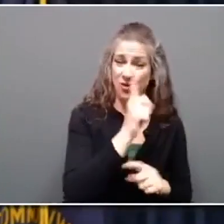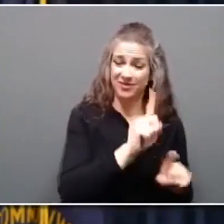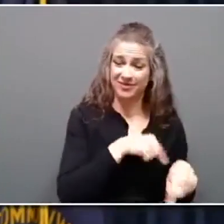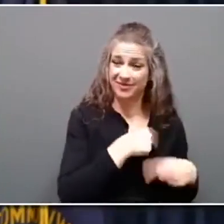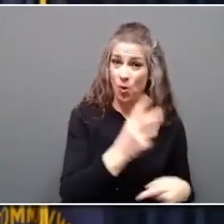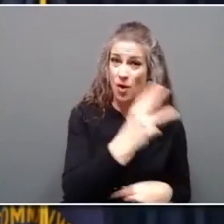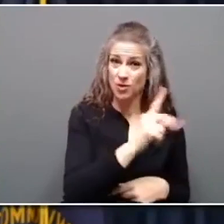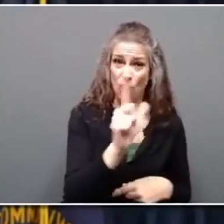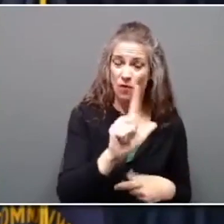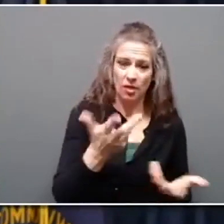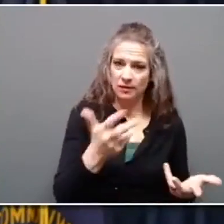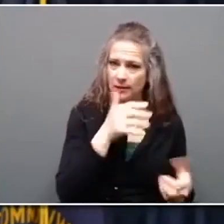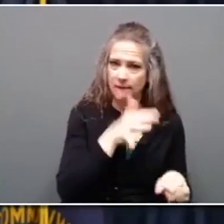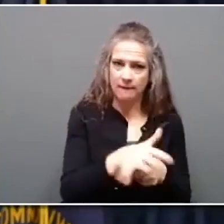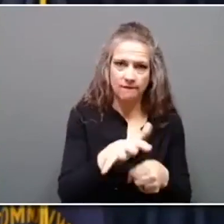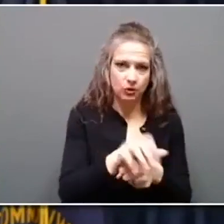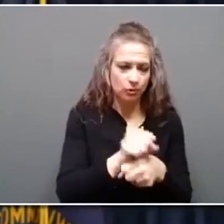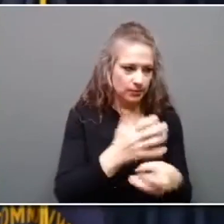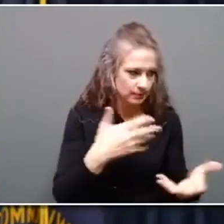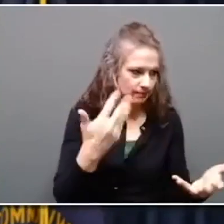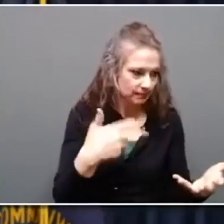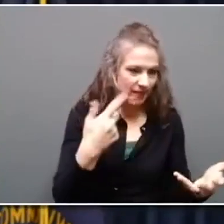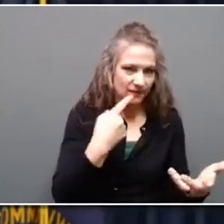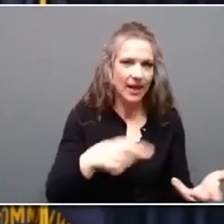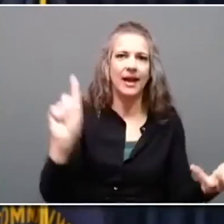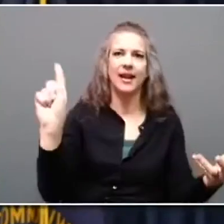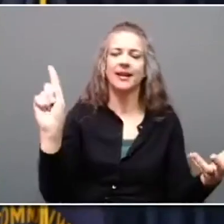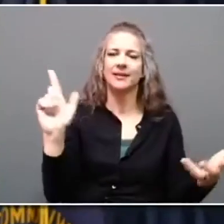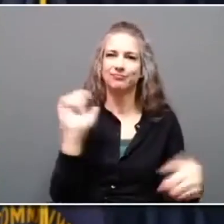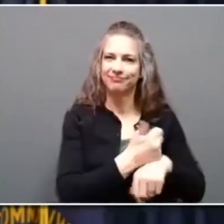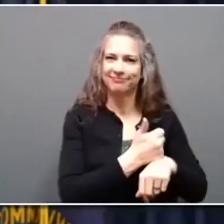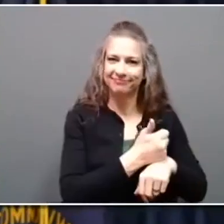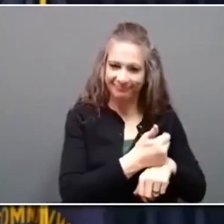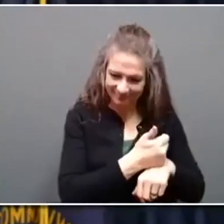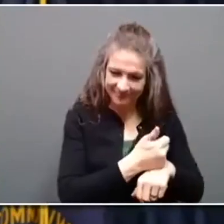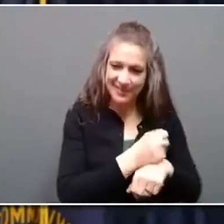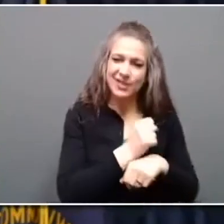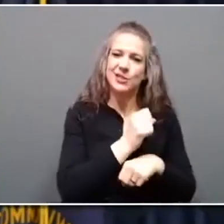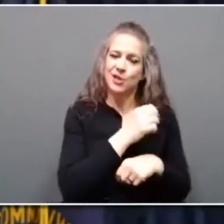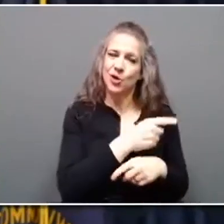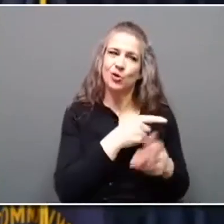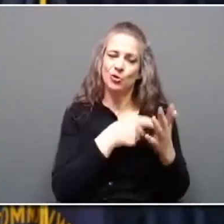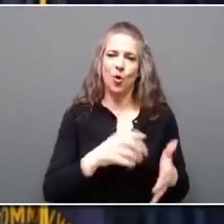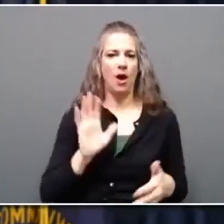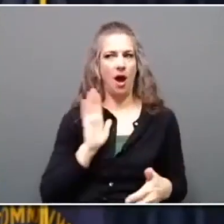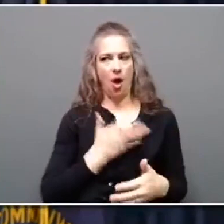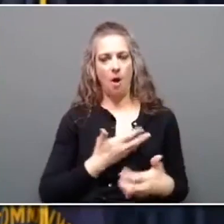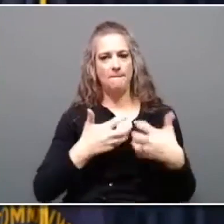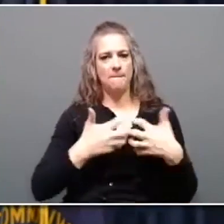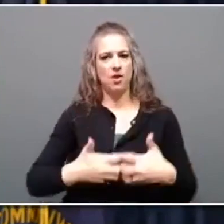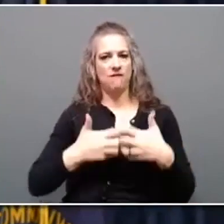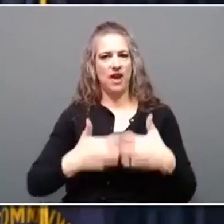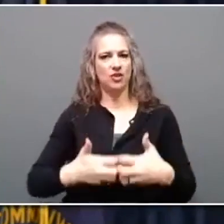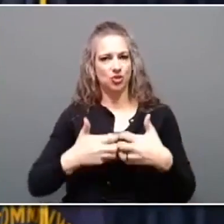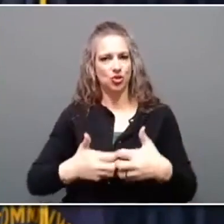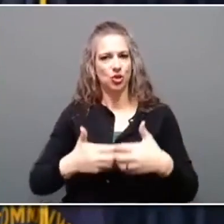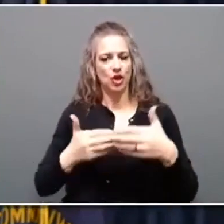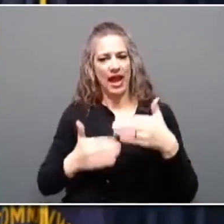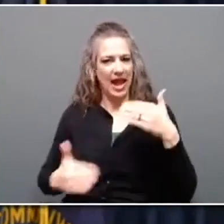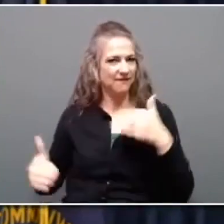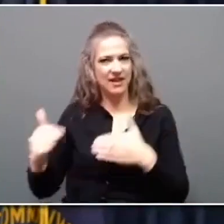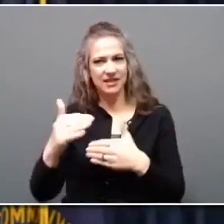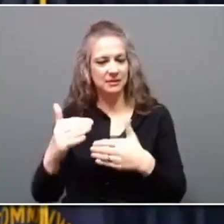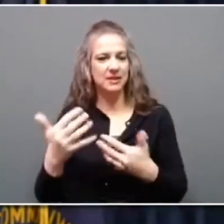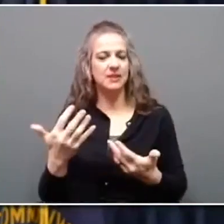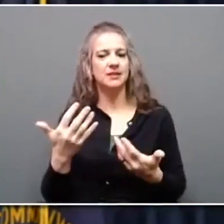time. It also extends our reputation as a center for advanced manufacturing and ultimately helping to